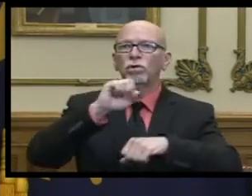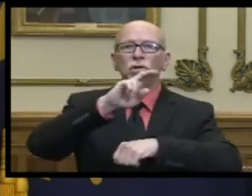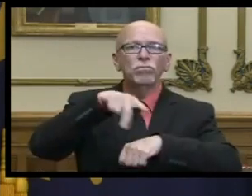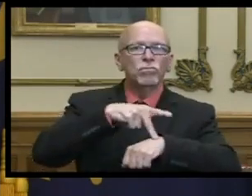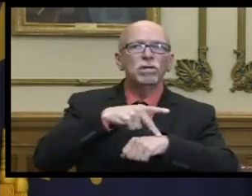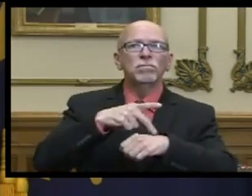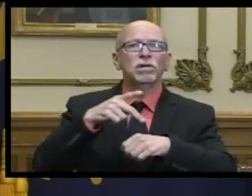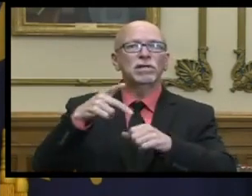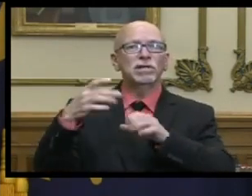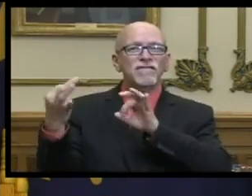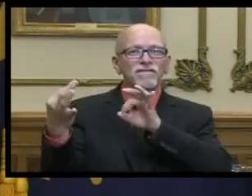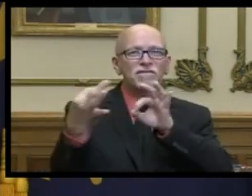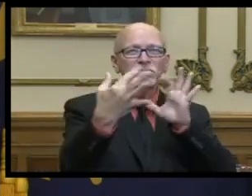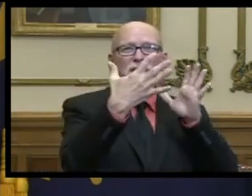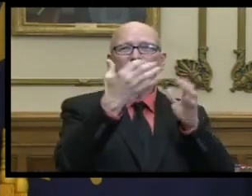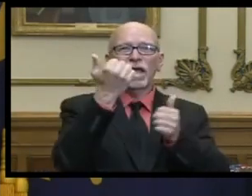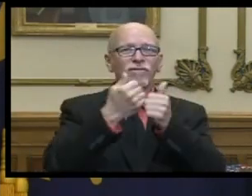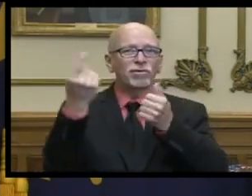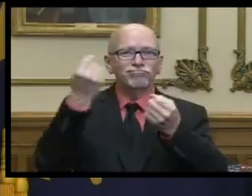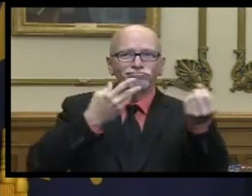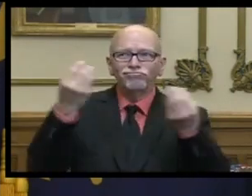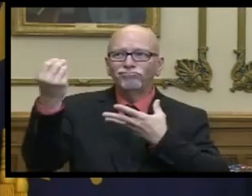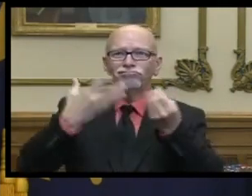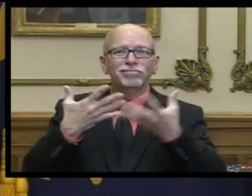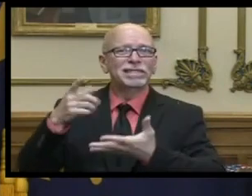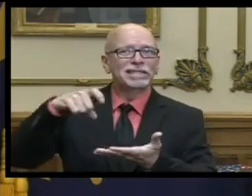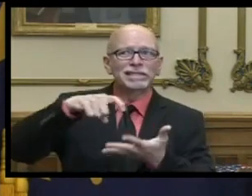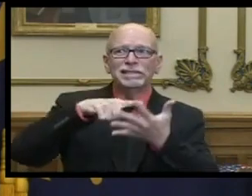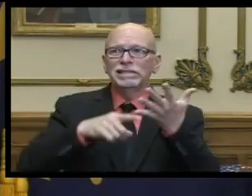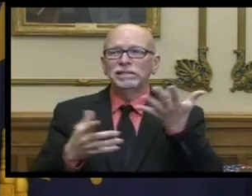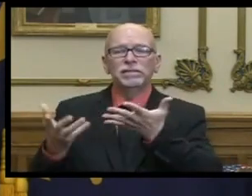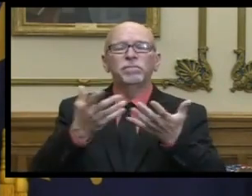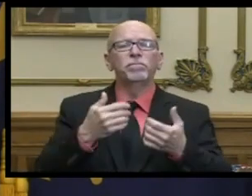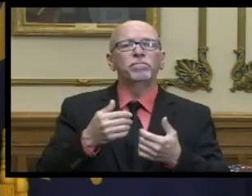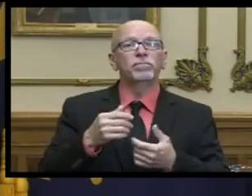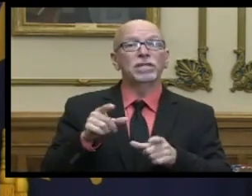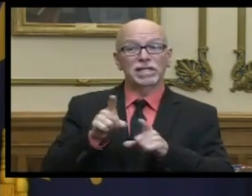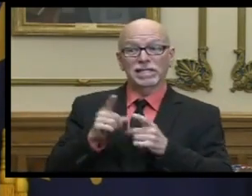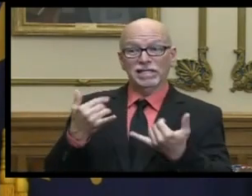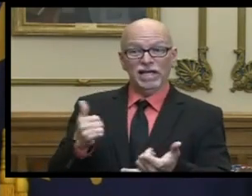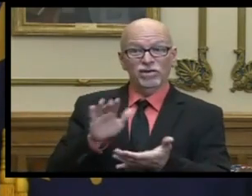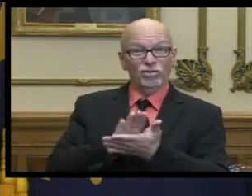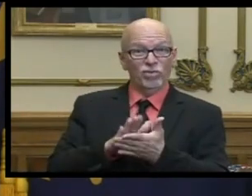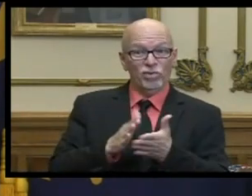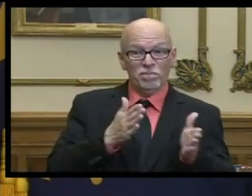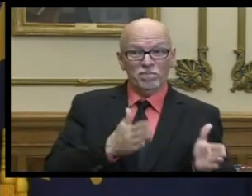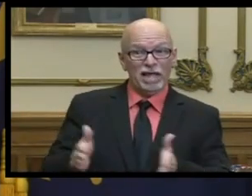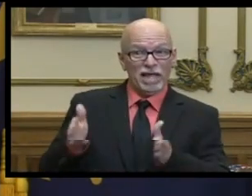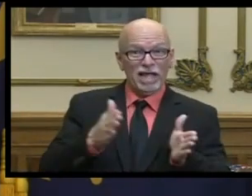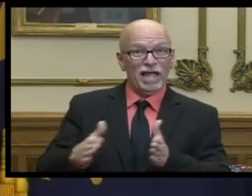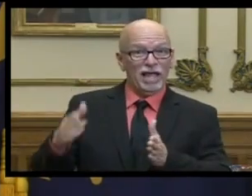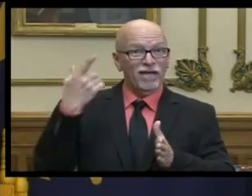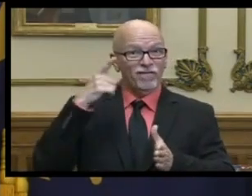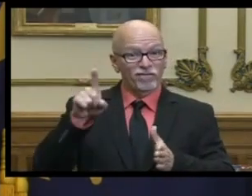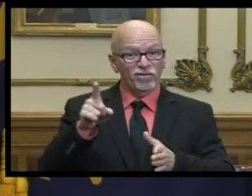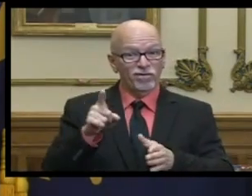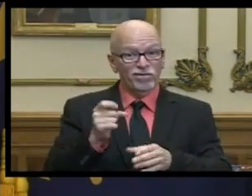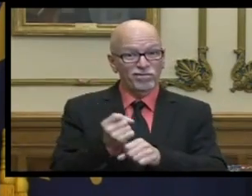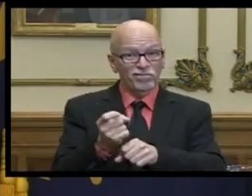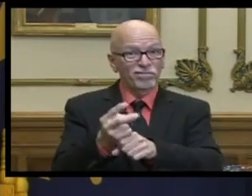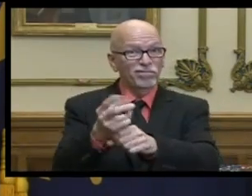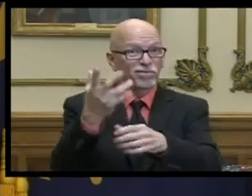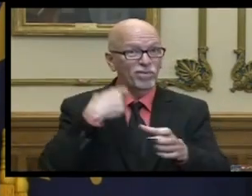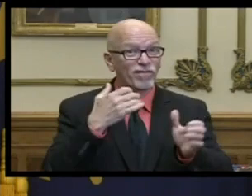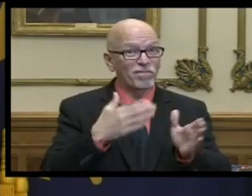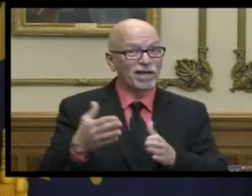the input that we were able to receive um especially as as our schools are planning well into the future we're living in this time of